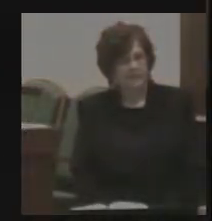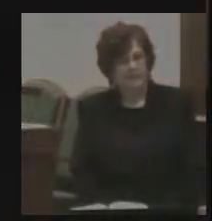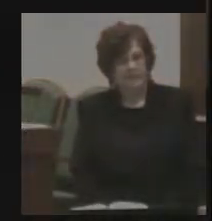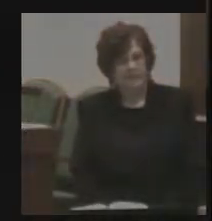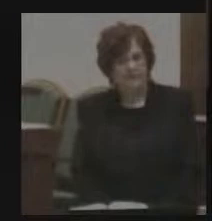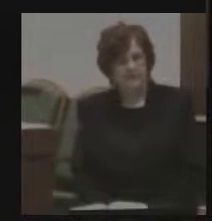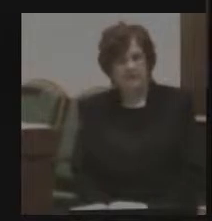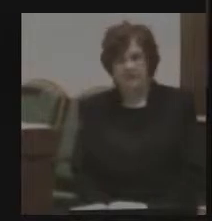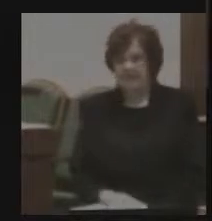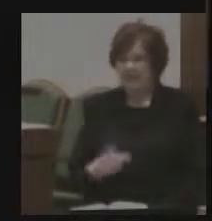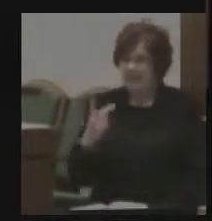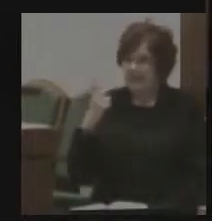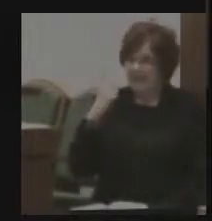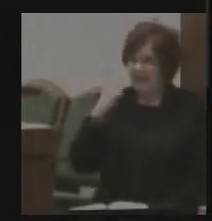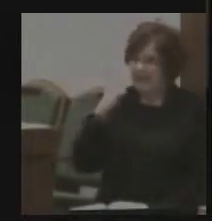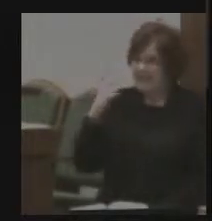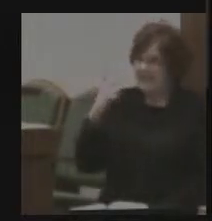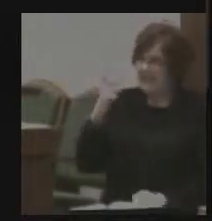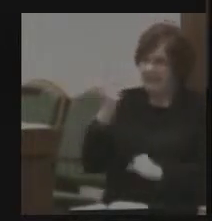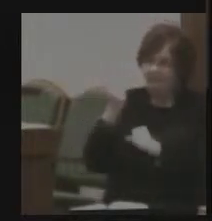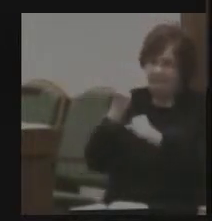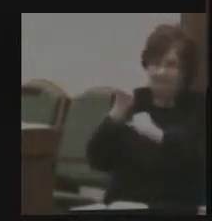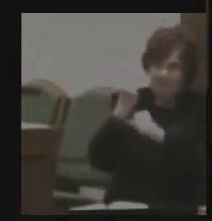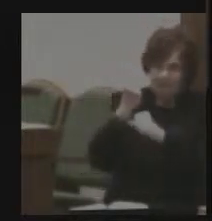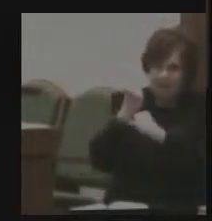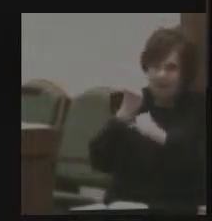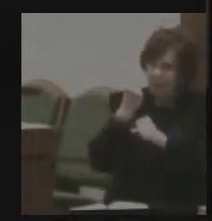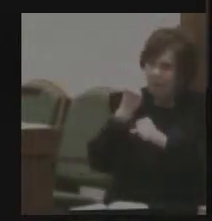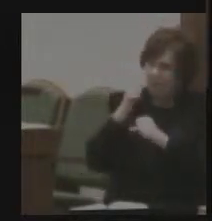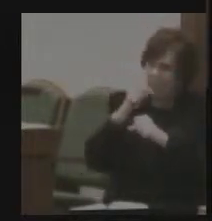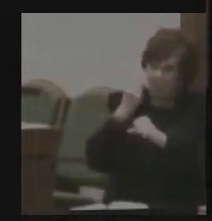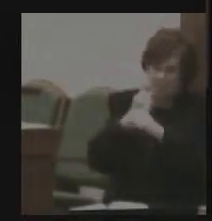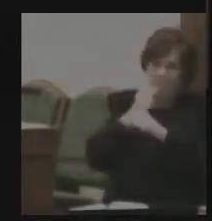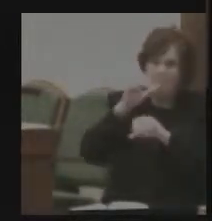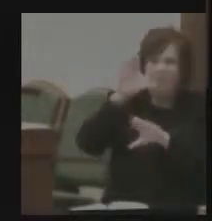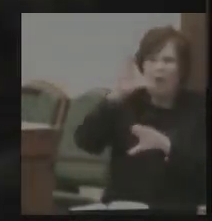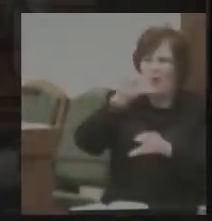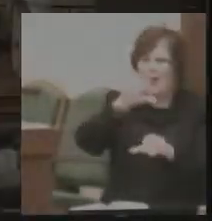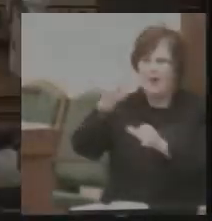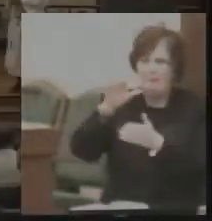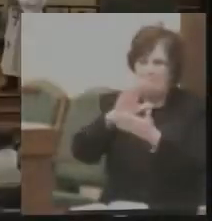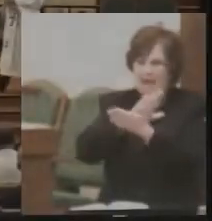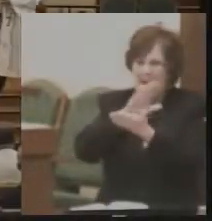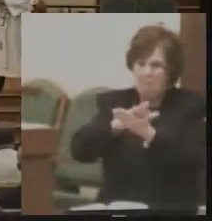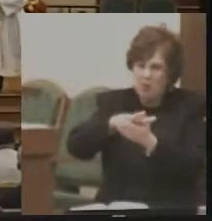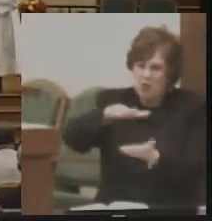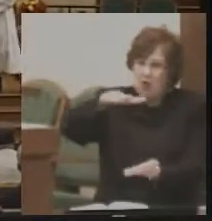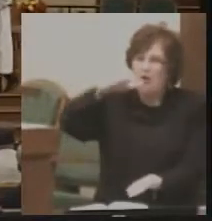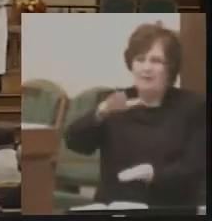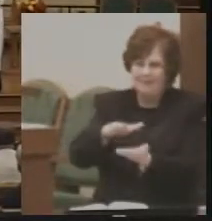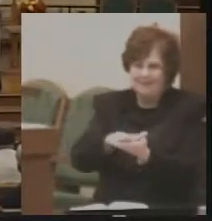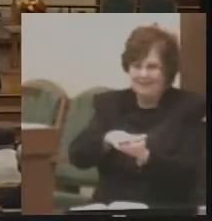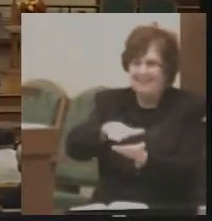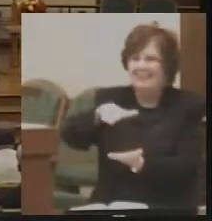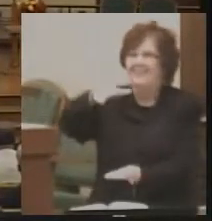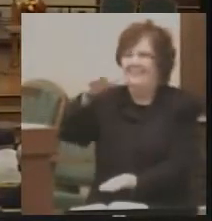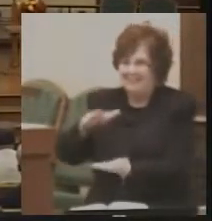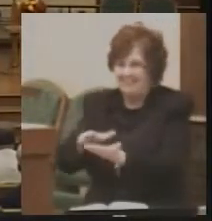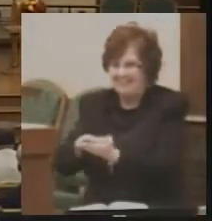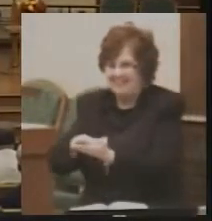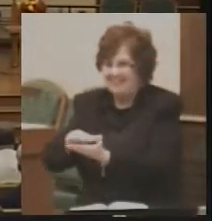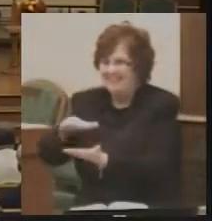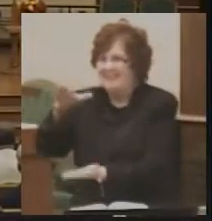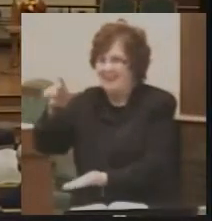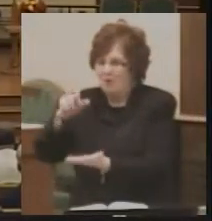Did you see the mountain of paper on the scribe's table as he dutifully took down the all the